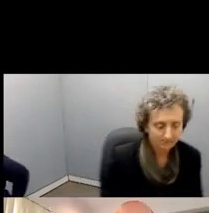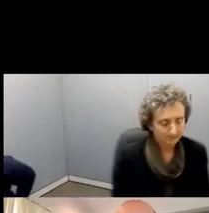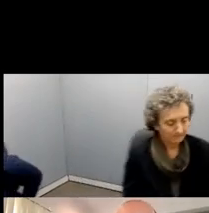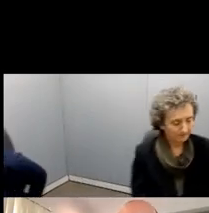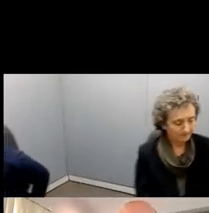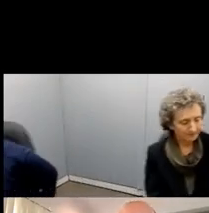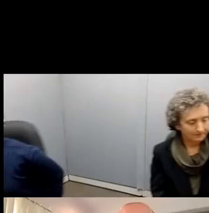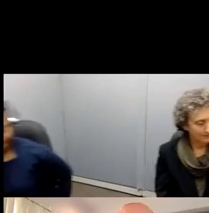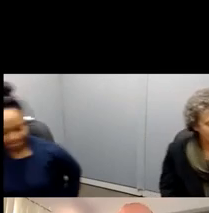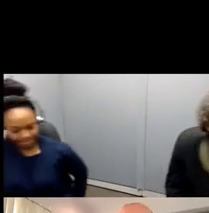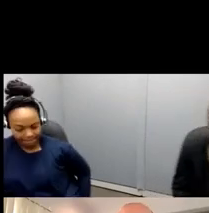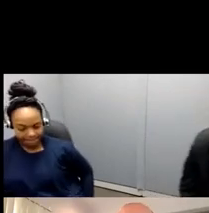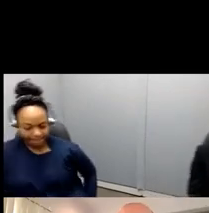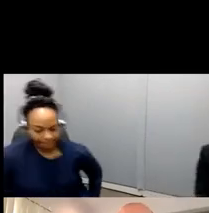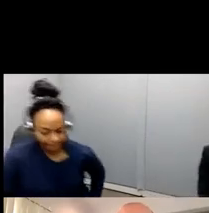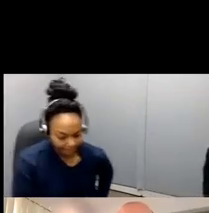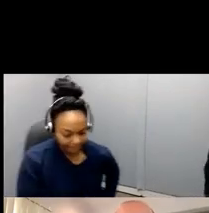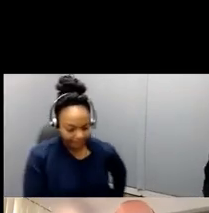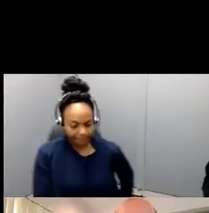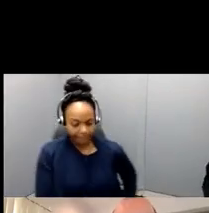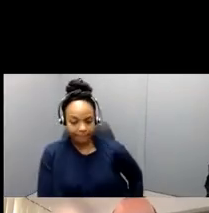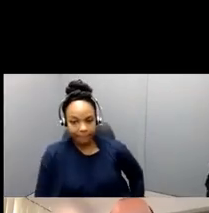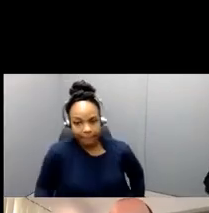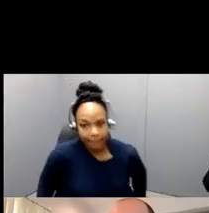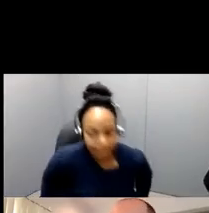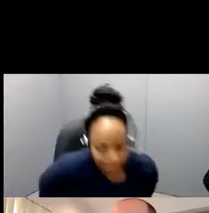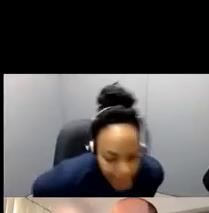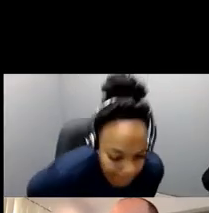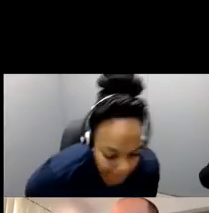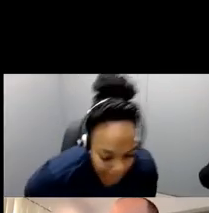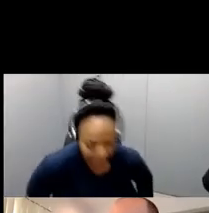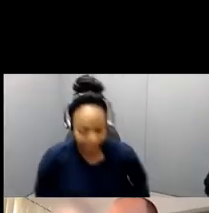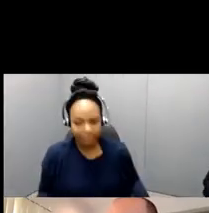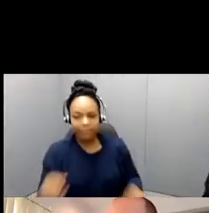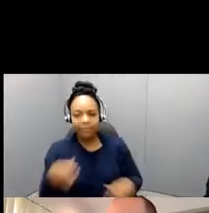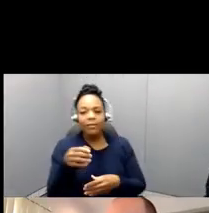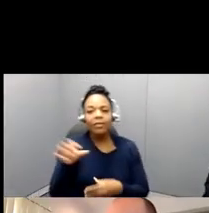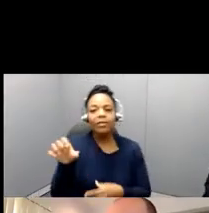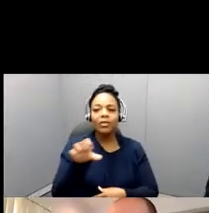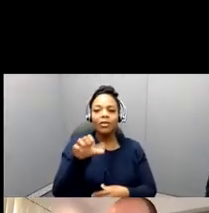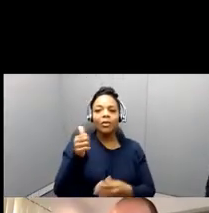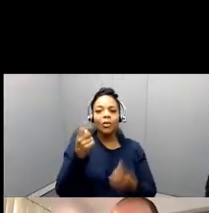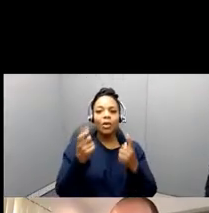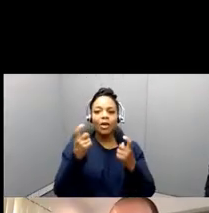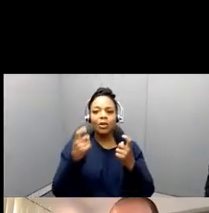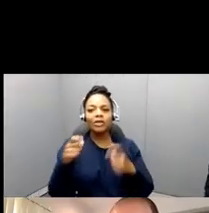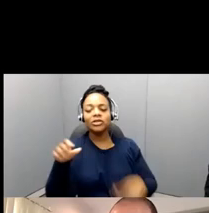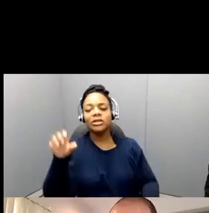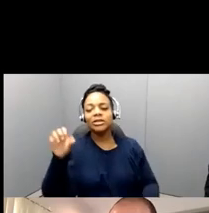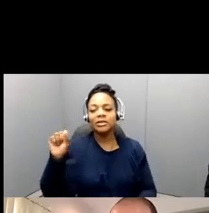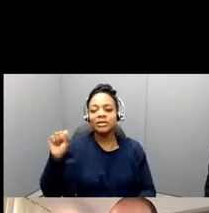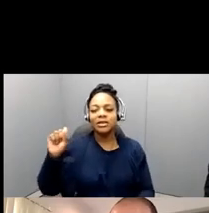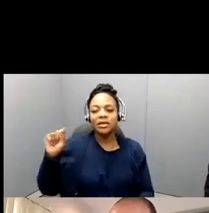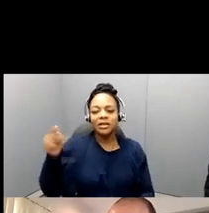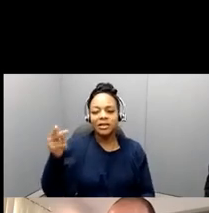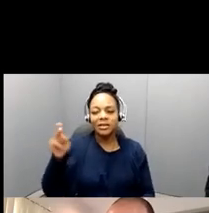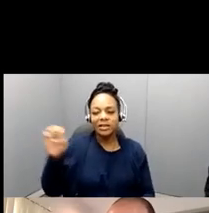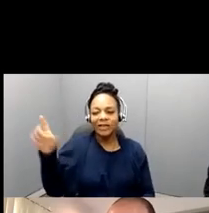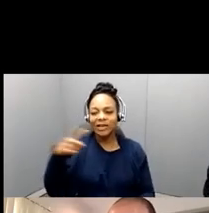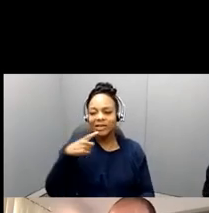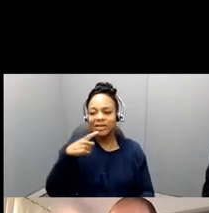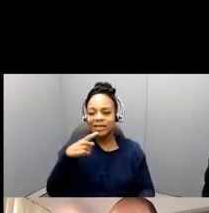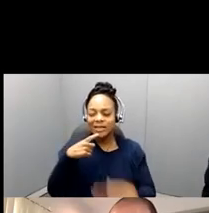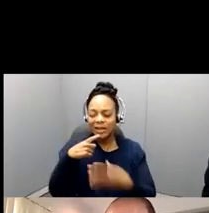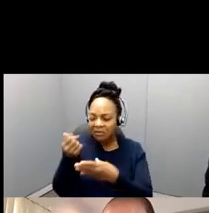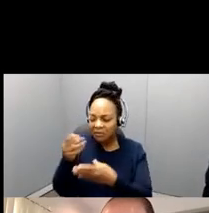Okay, what about, but other questions, Stephanie? So there have been quite a few questions about, you know, what defines education